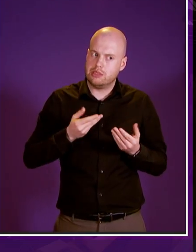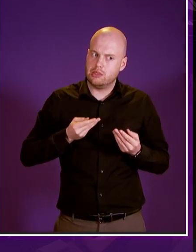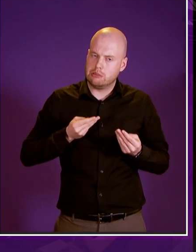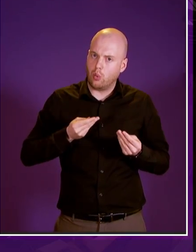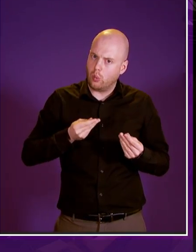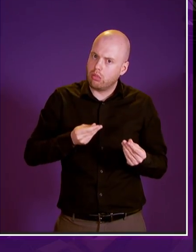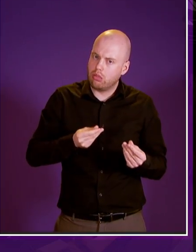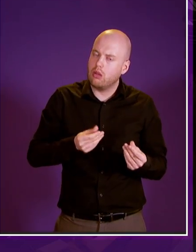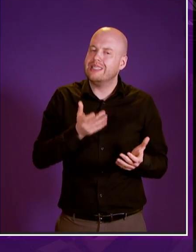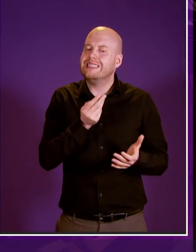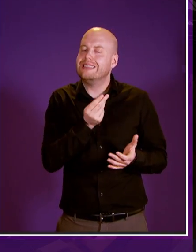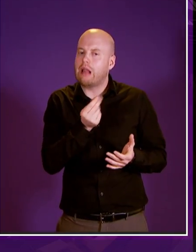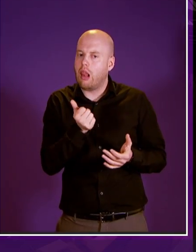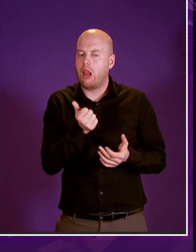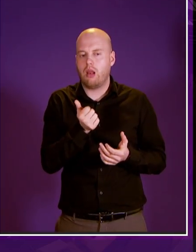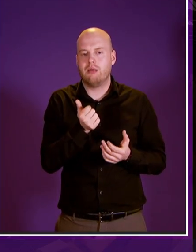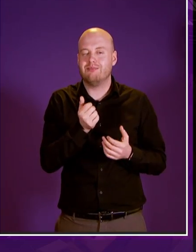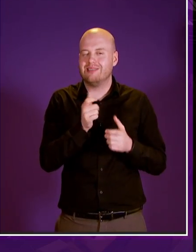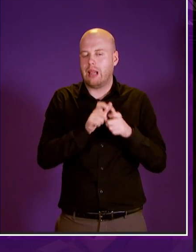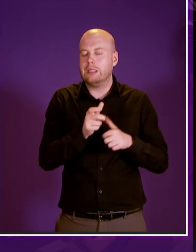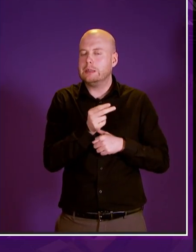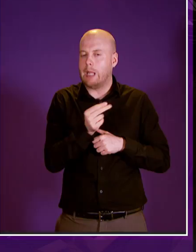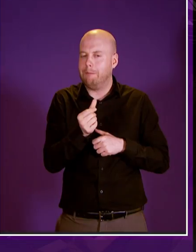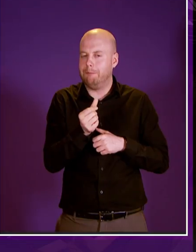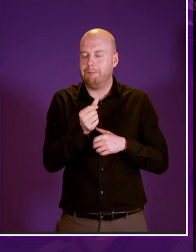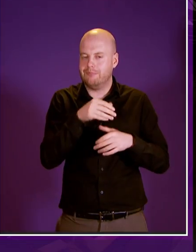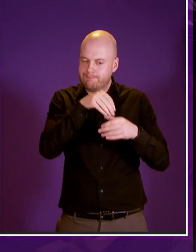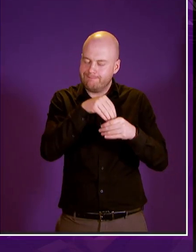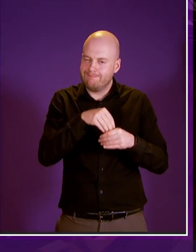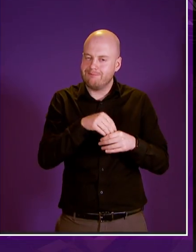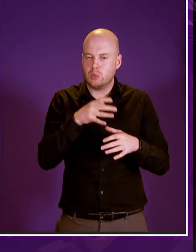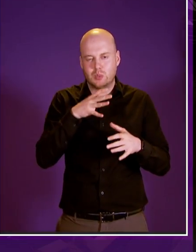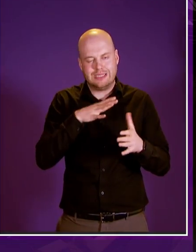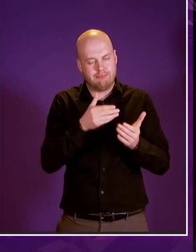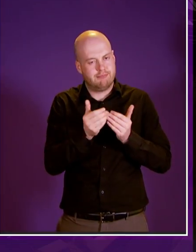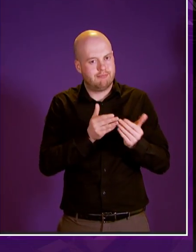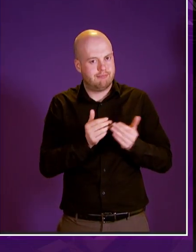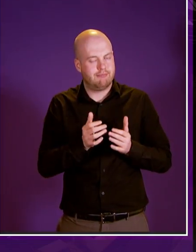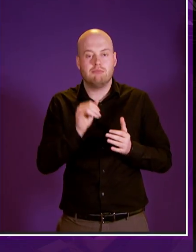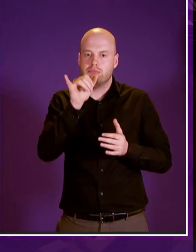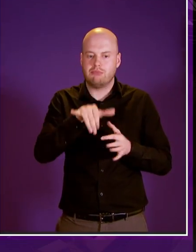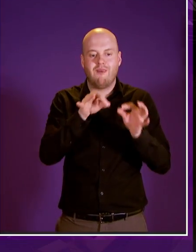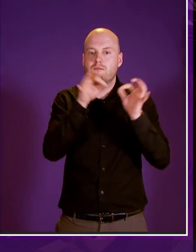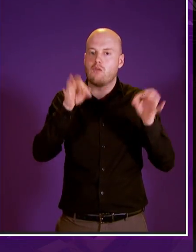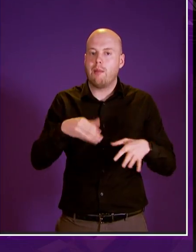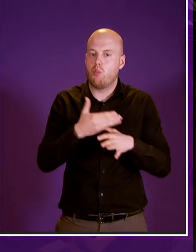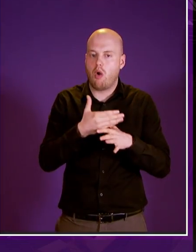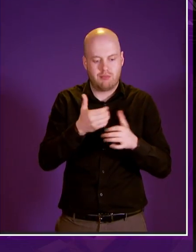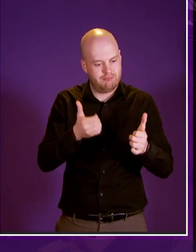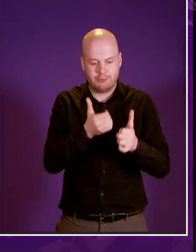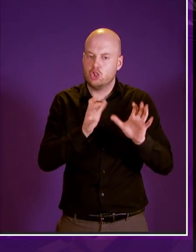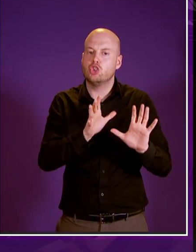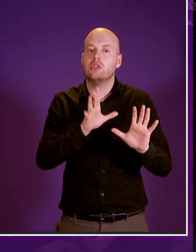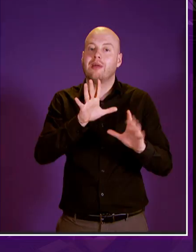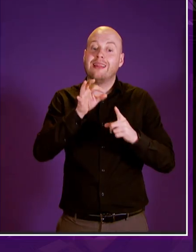about some aspects of implementation we have created the framework but as my colleague adam tomkins made clear the